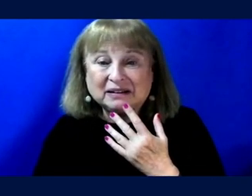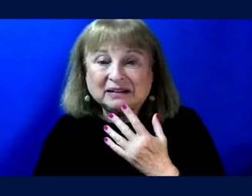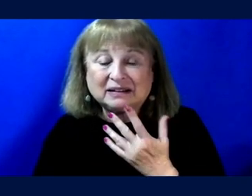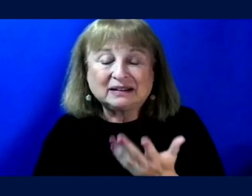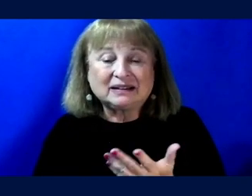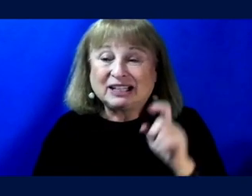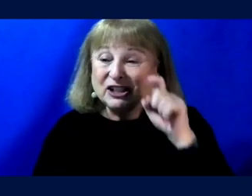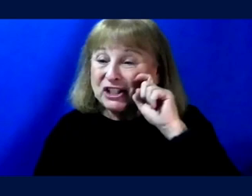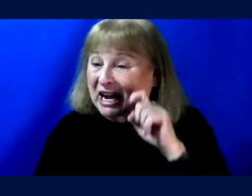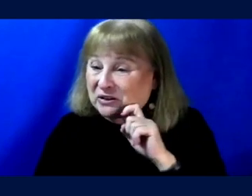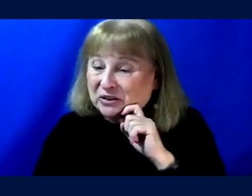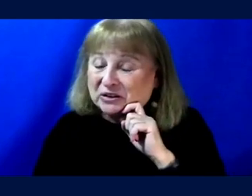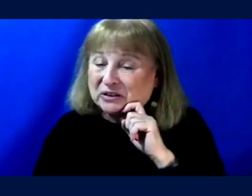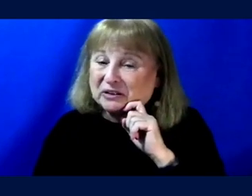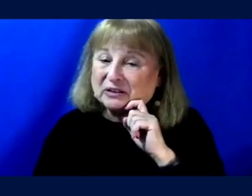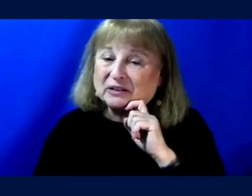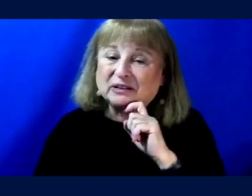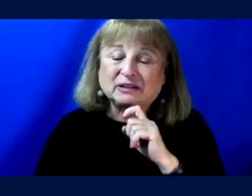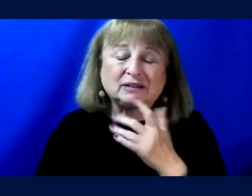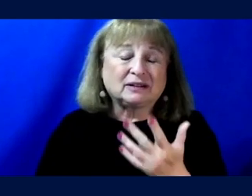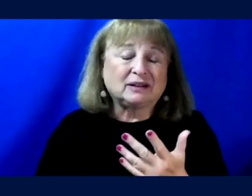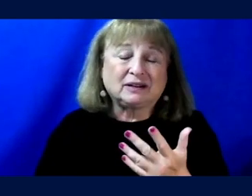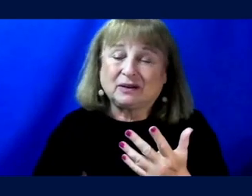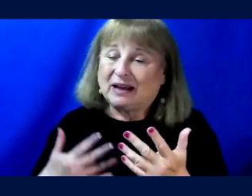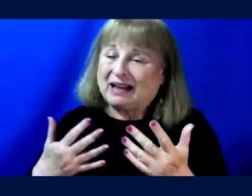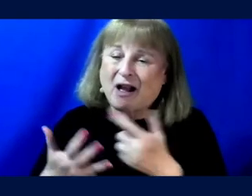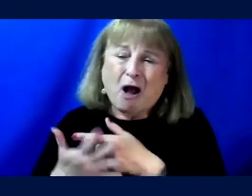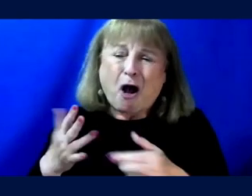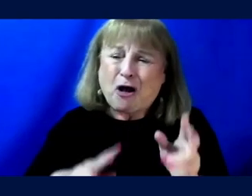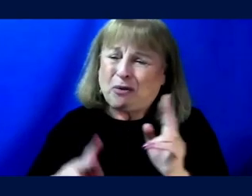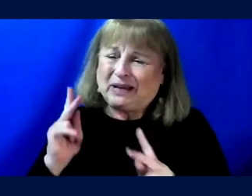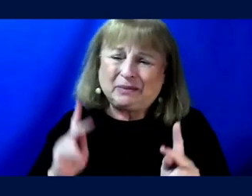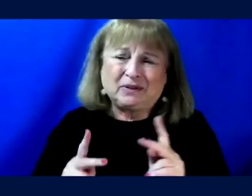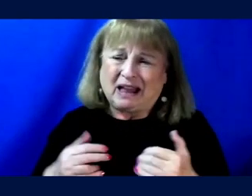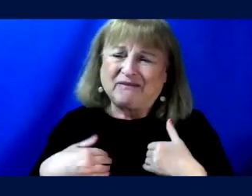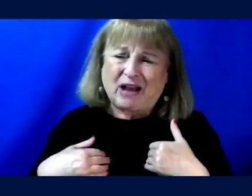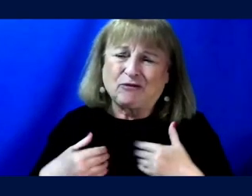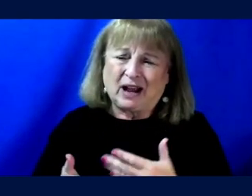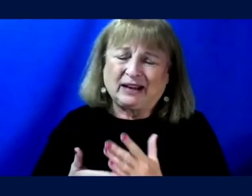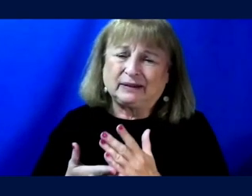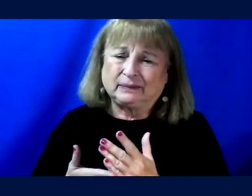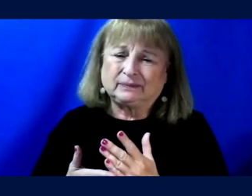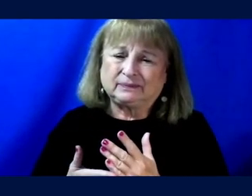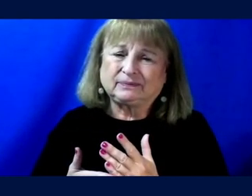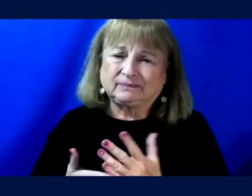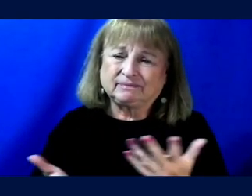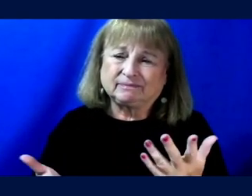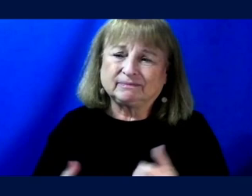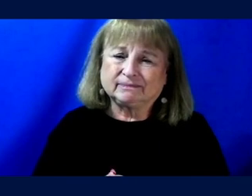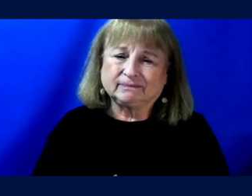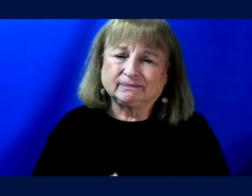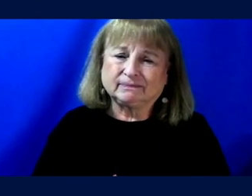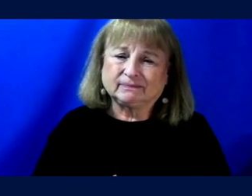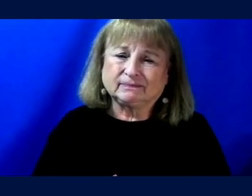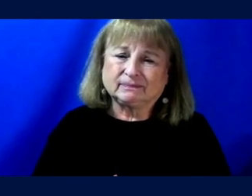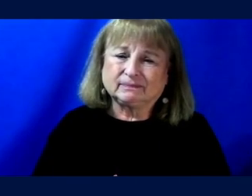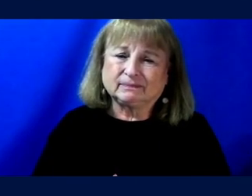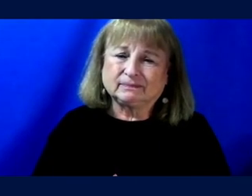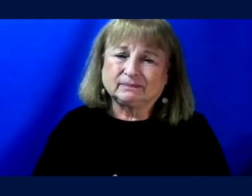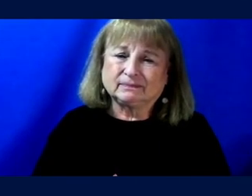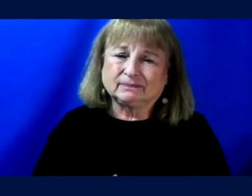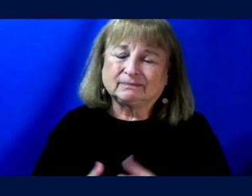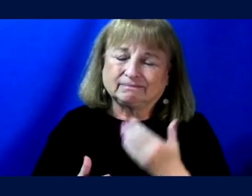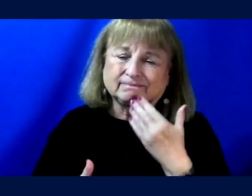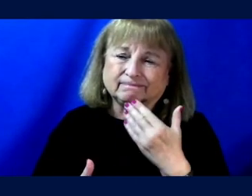various genders, don't conform to the gender binary. All peoples, I think, have a right to their own data those things, uh, to